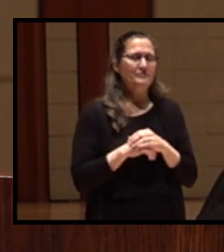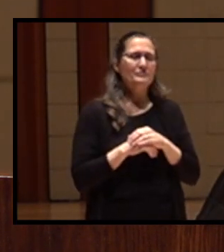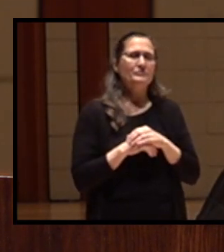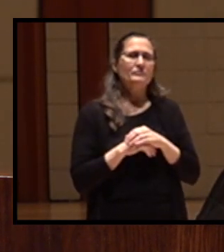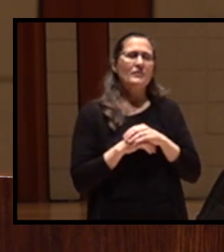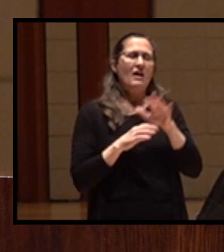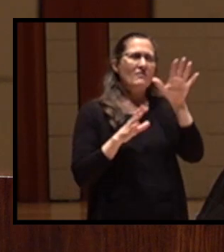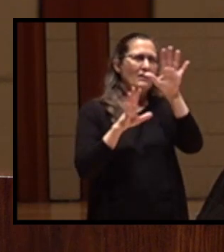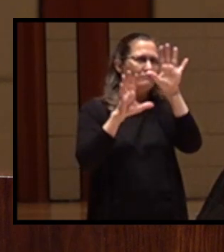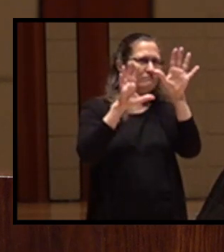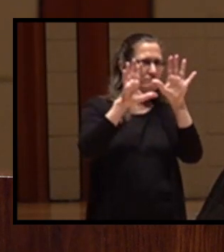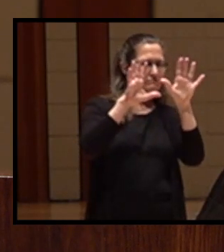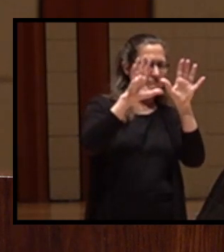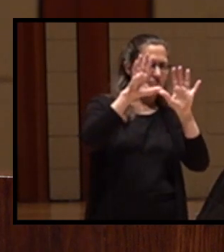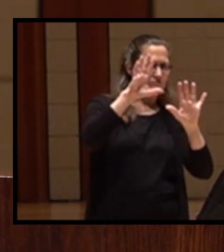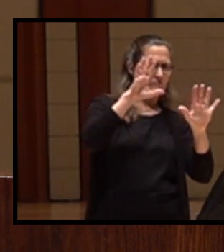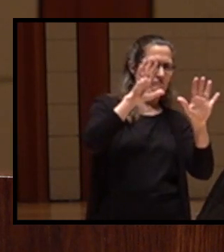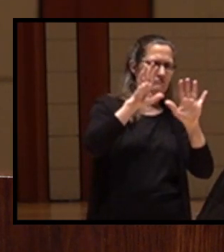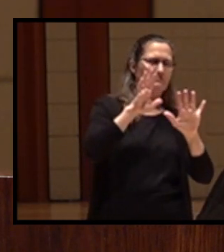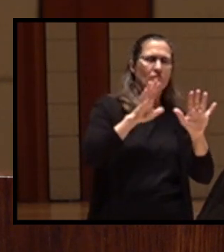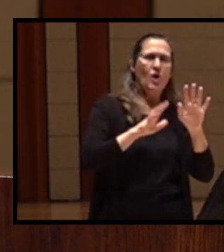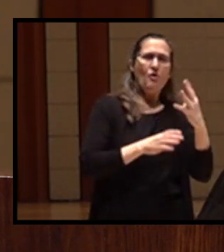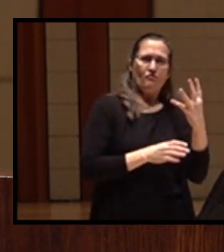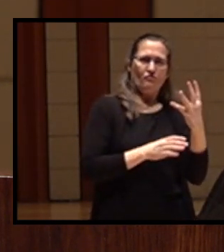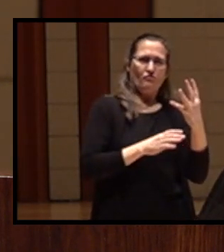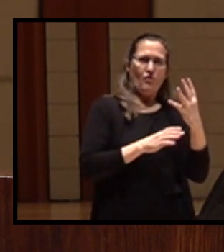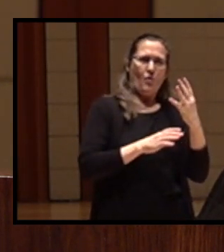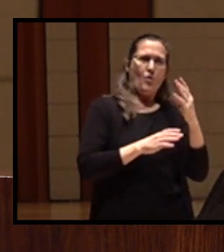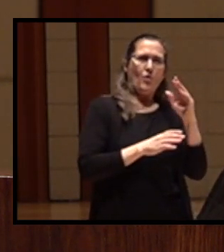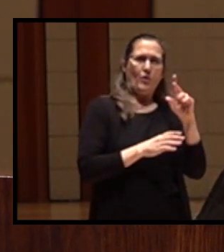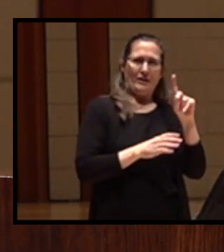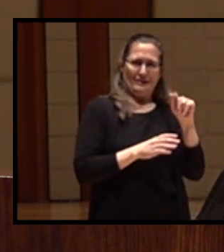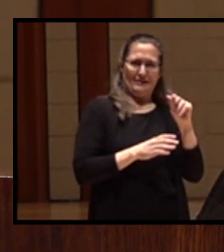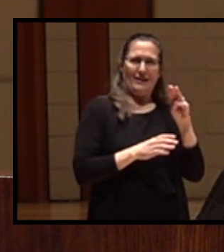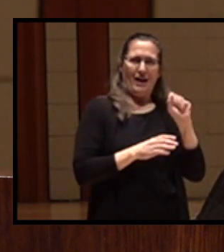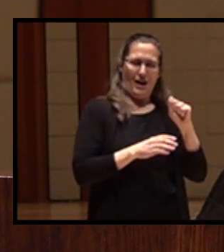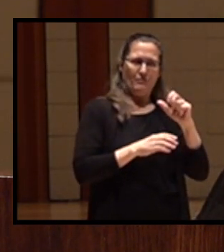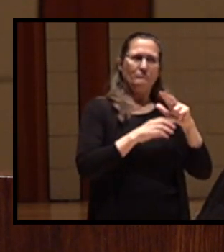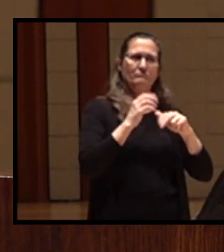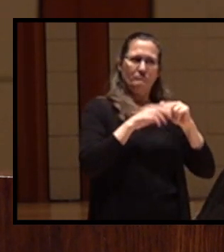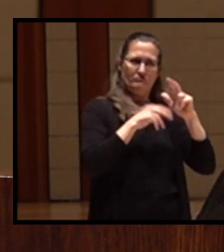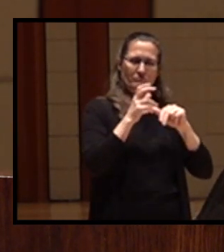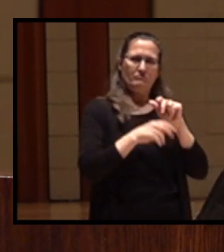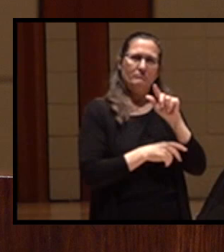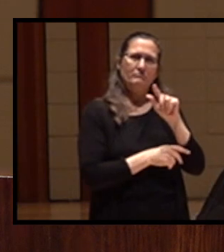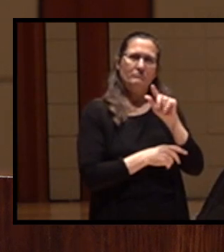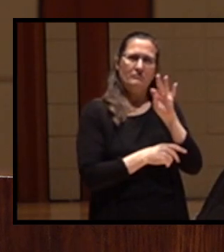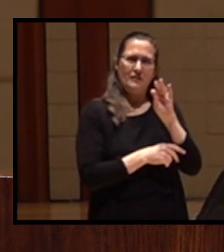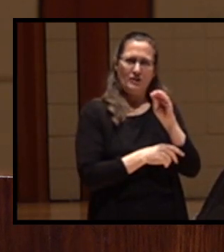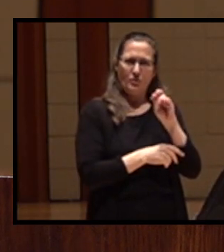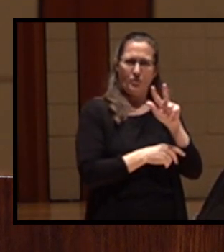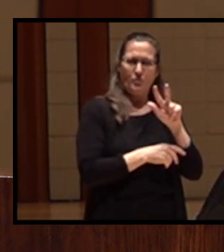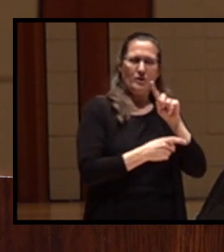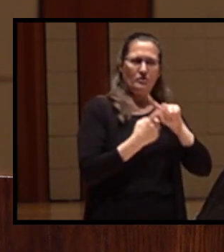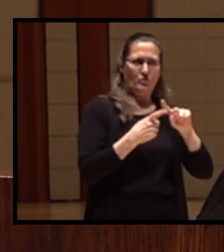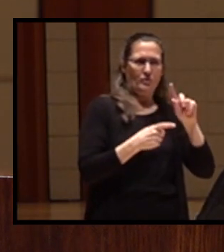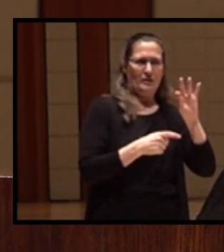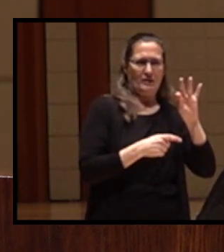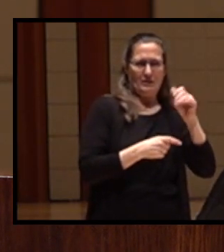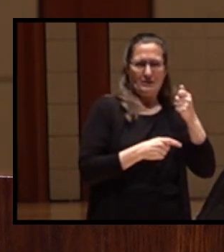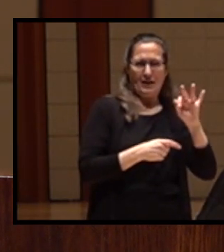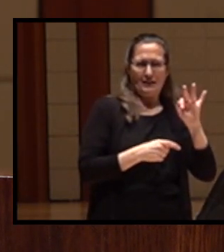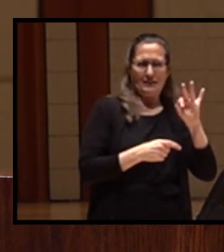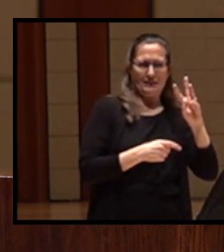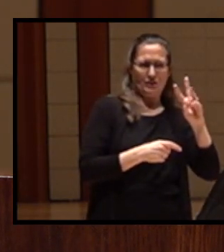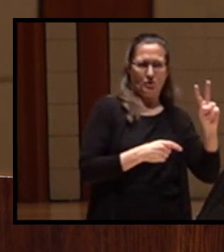mid part of the river, four dams were built between 1903 and 1962. The dams were built